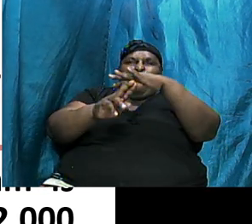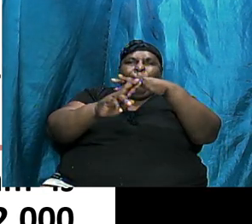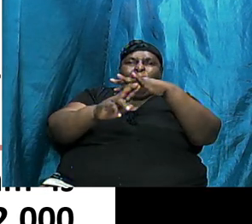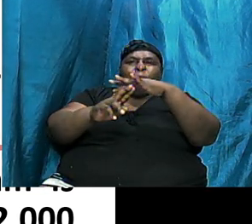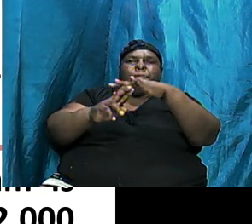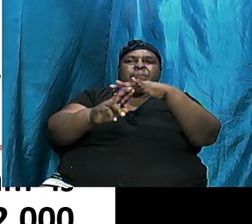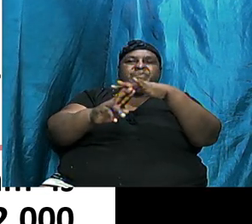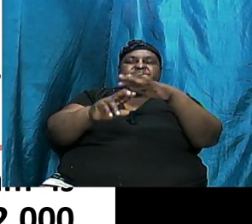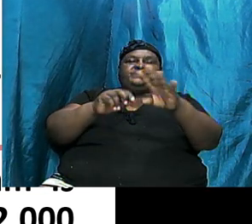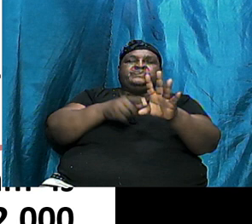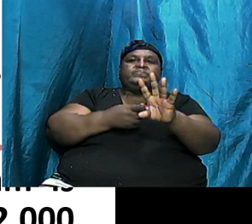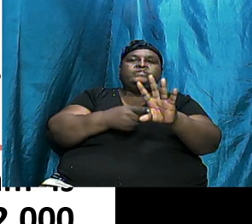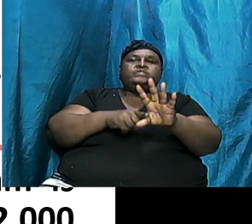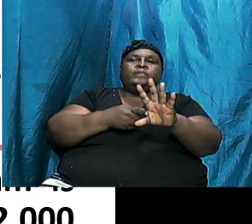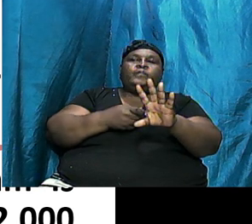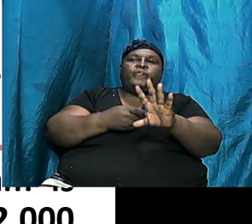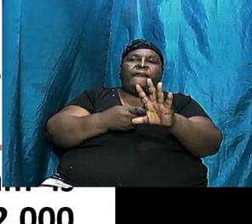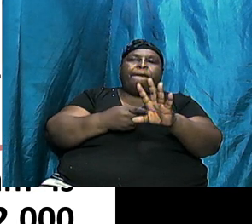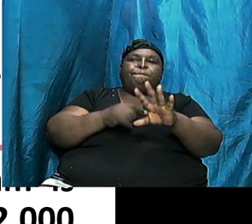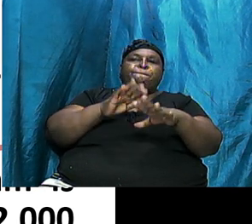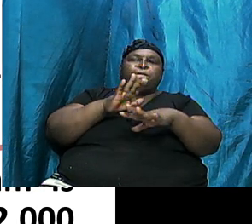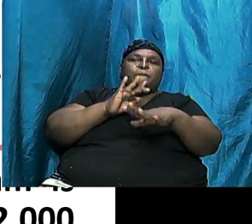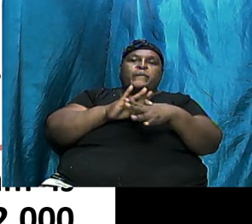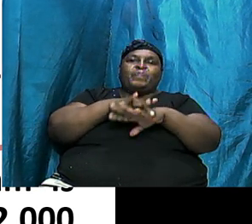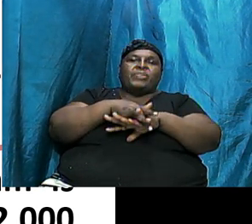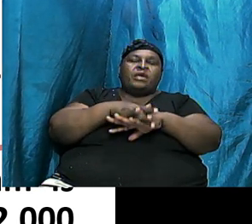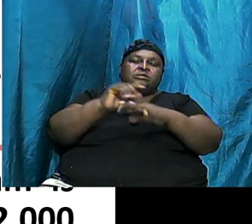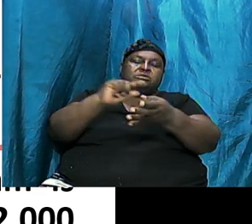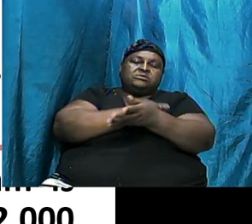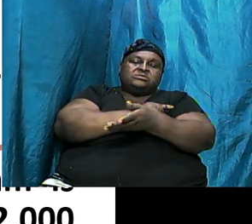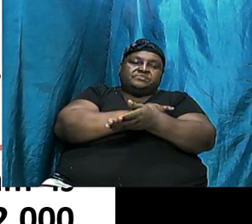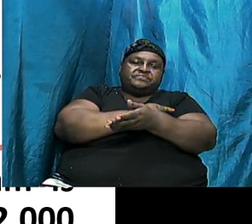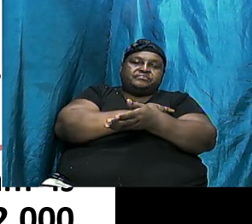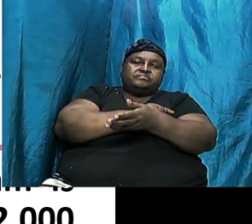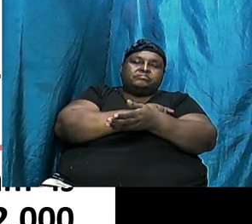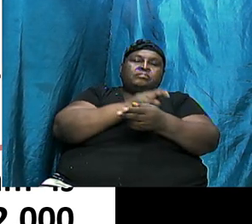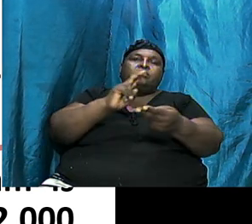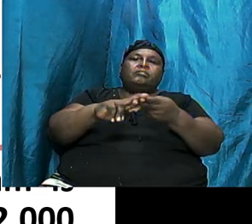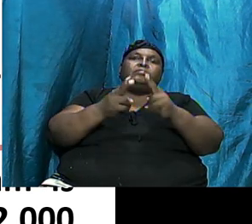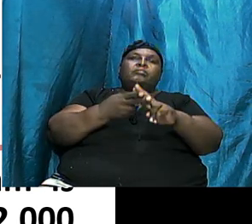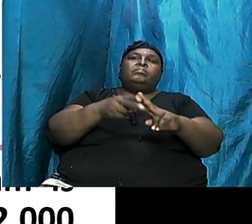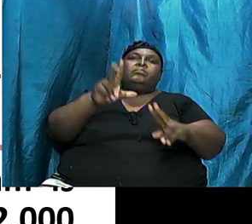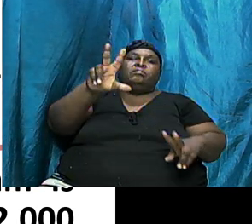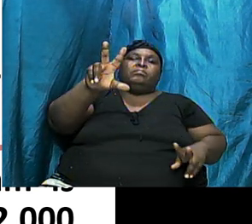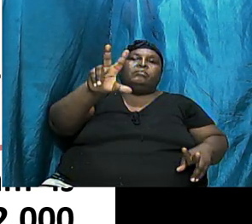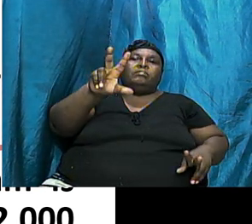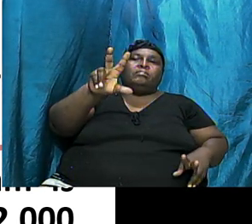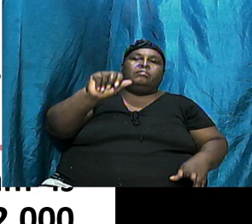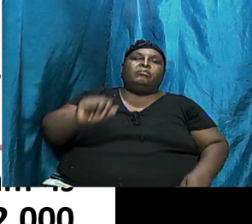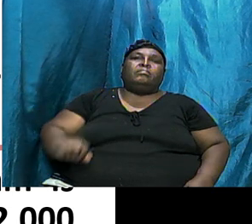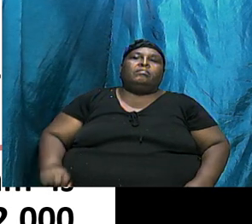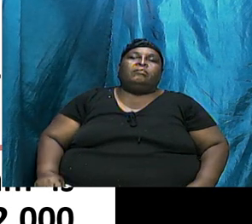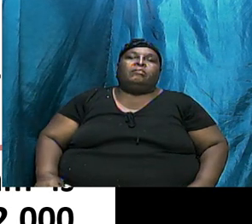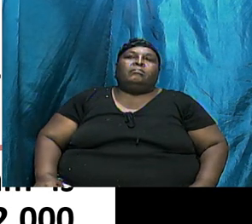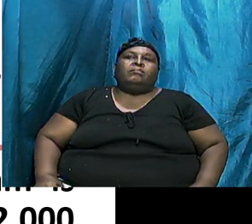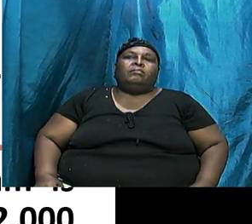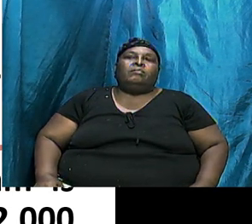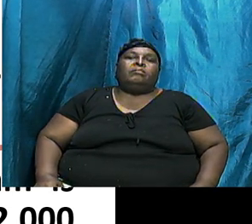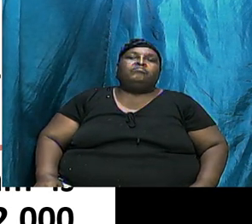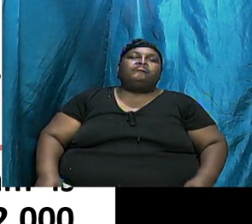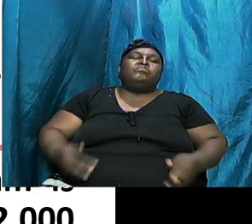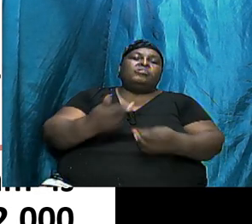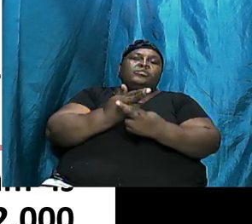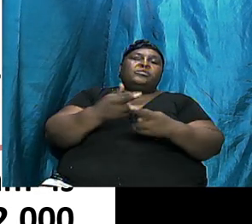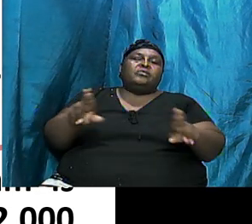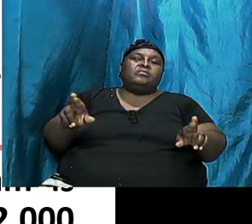Started From As Early As Genesis Chapter Number Three So The Redemption